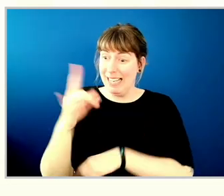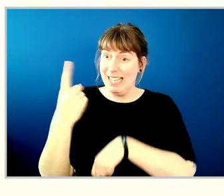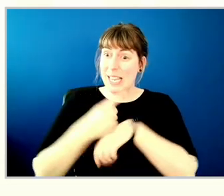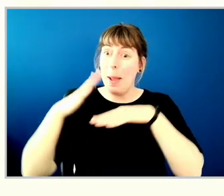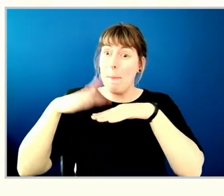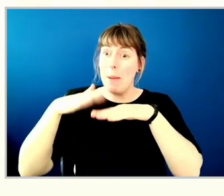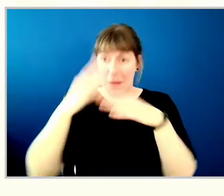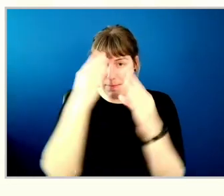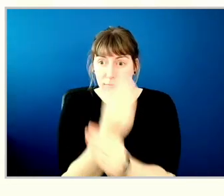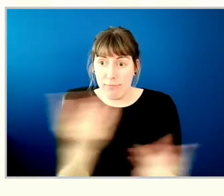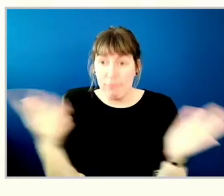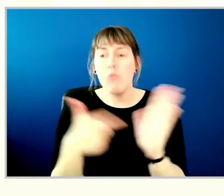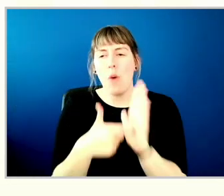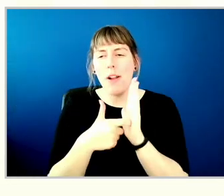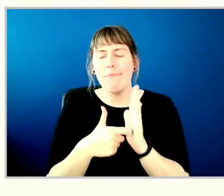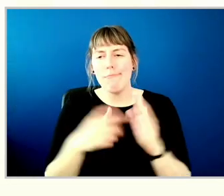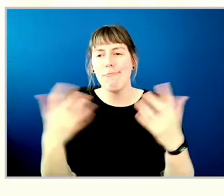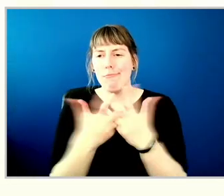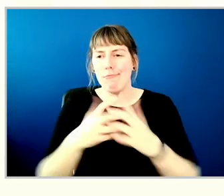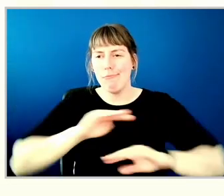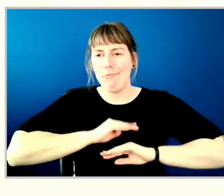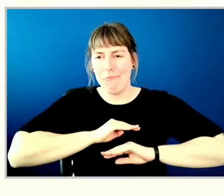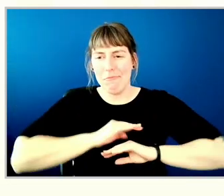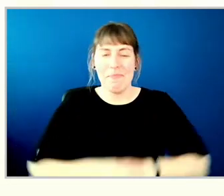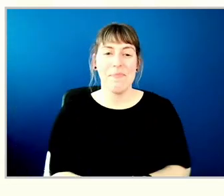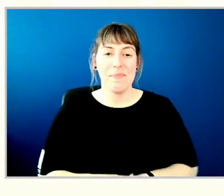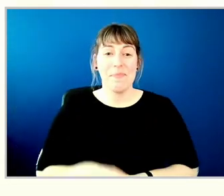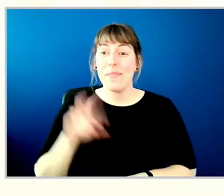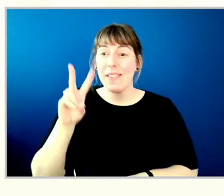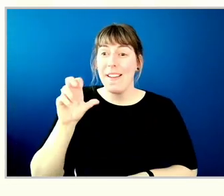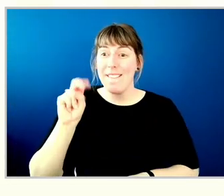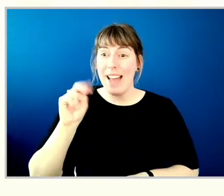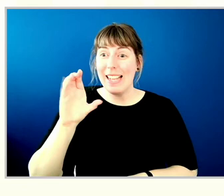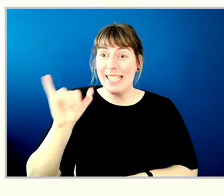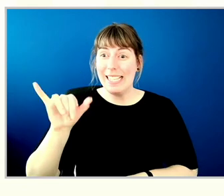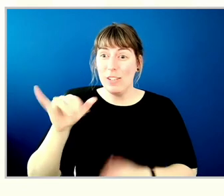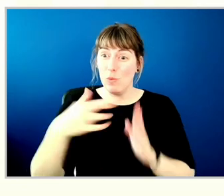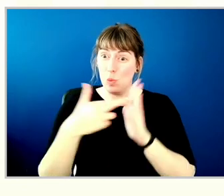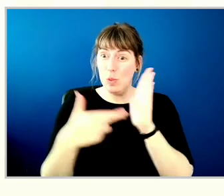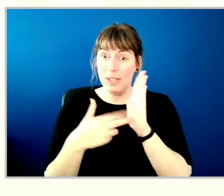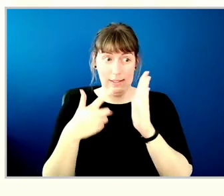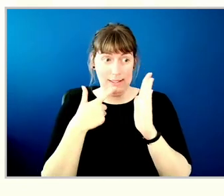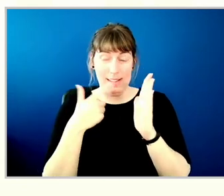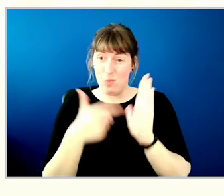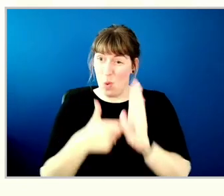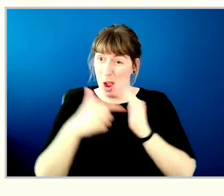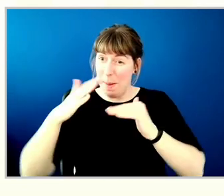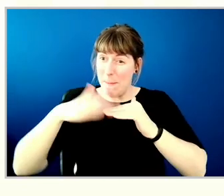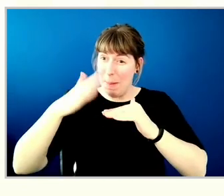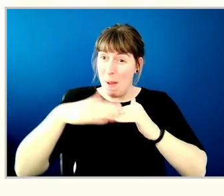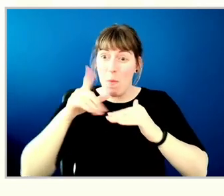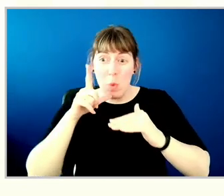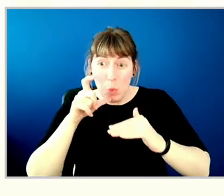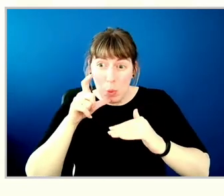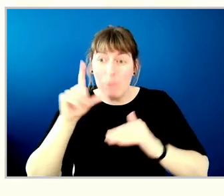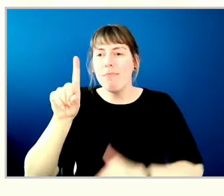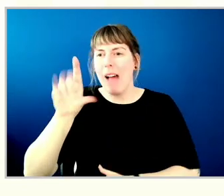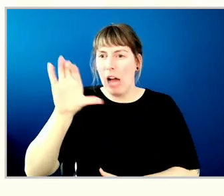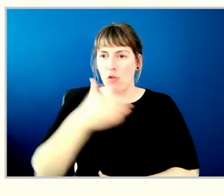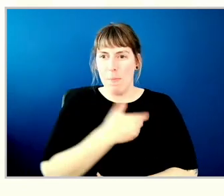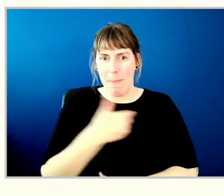notice requirement. The Vancity rules state that a quorum for general meetings is 100 members.